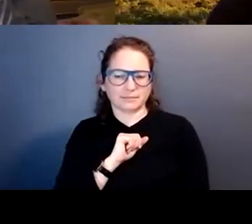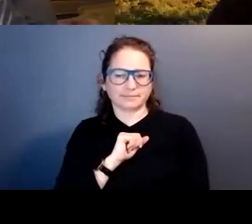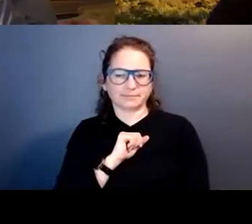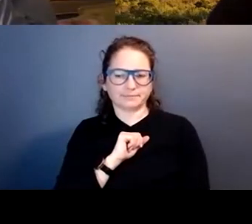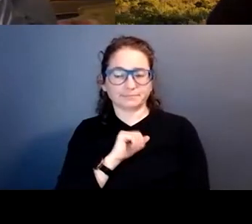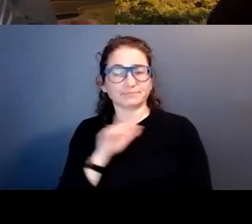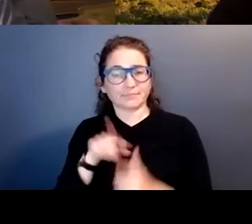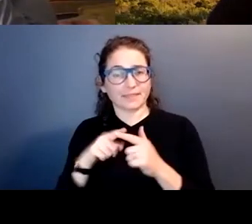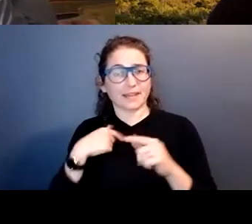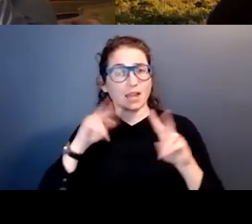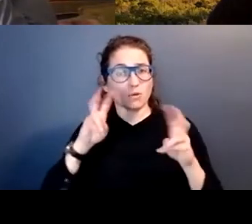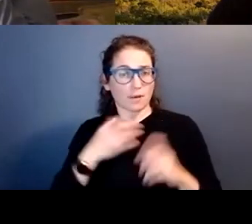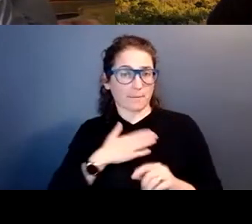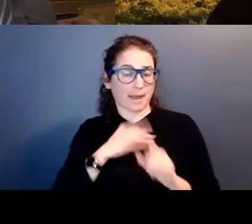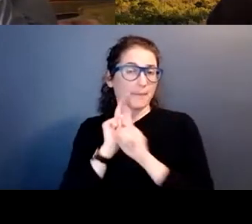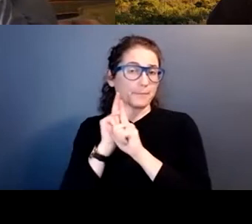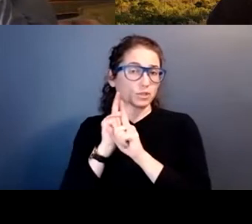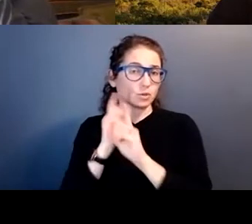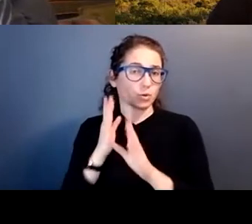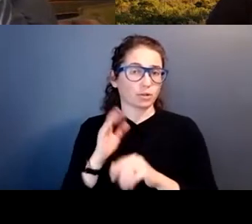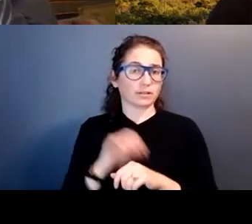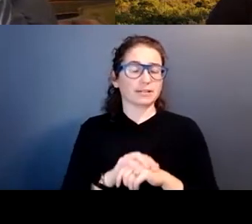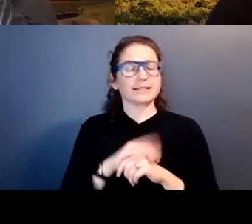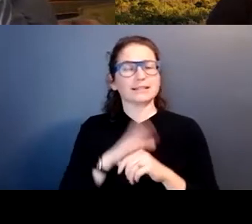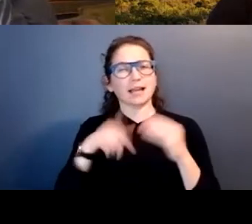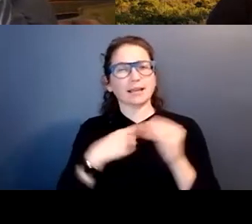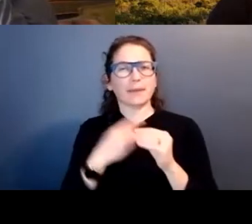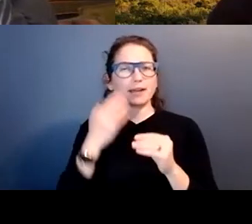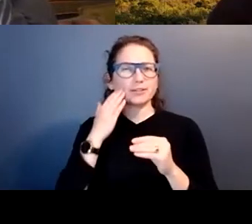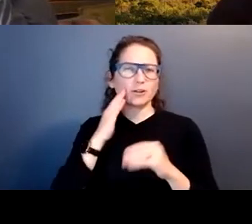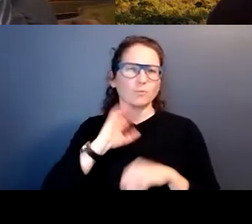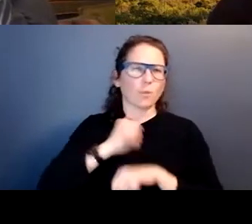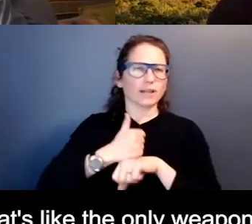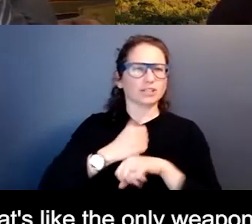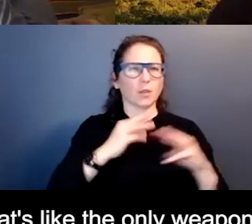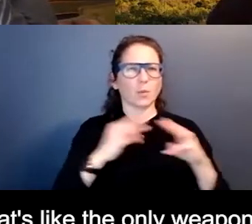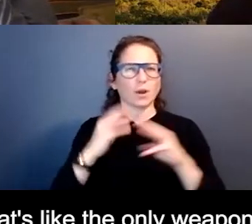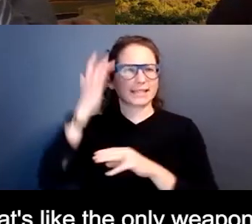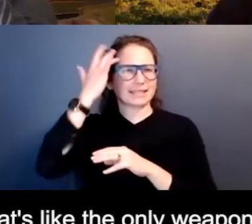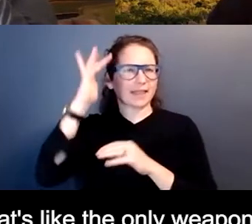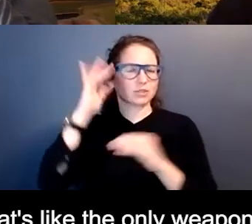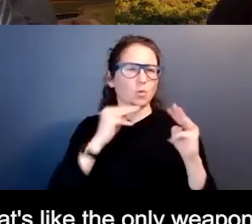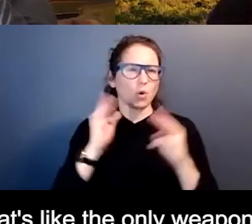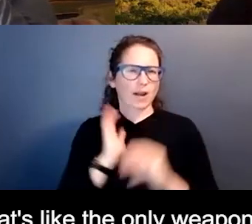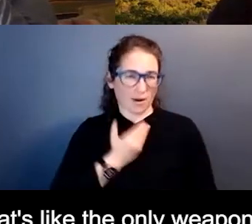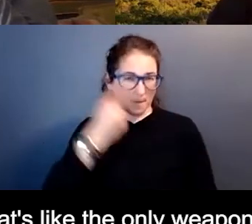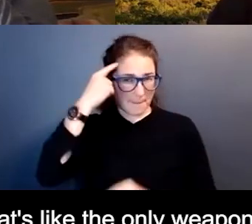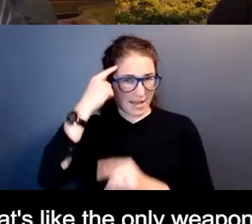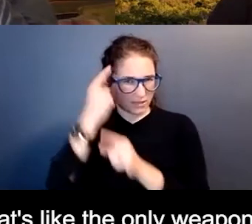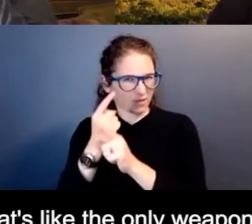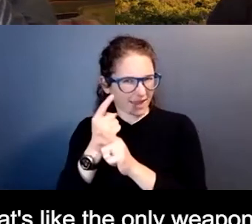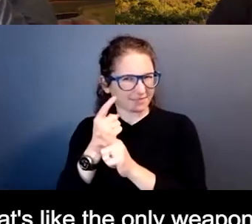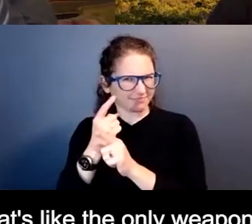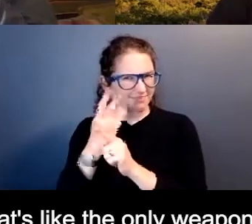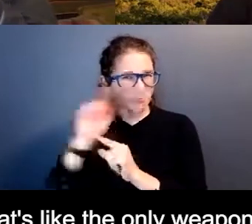and then I quoted my mentor, um, talking about waging the war, the intellectual war in our minds, right? That's, that's like the